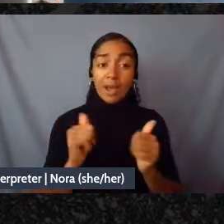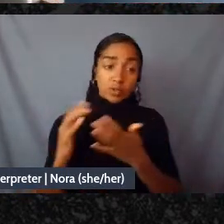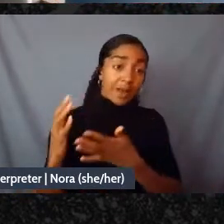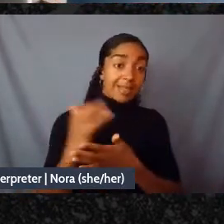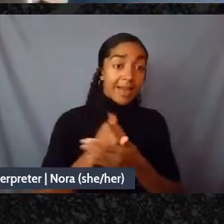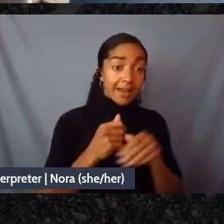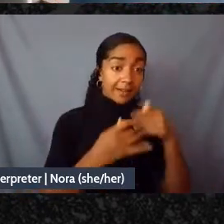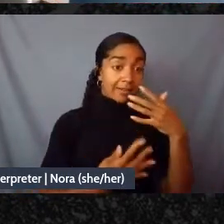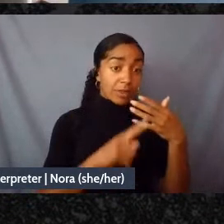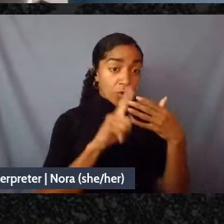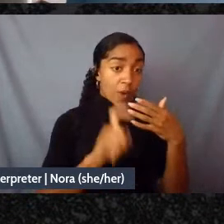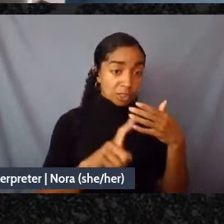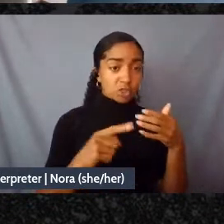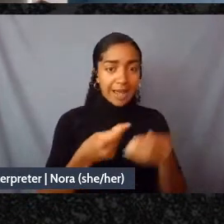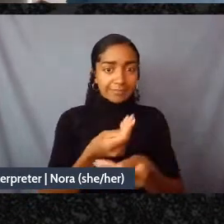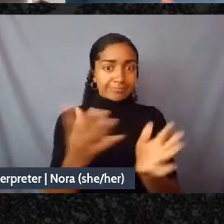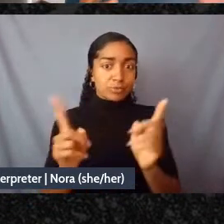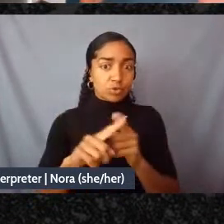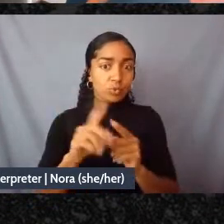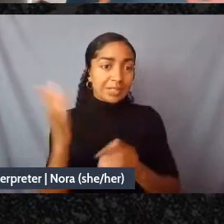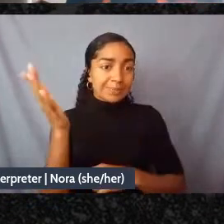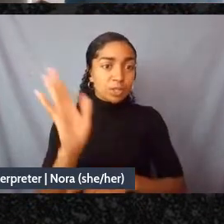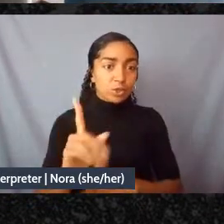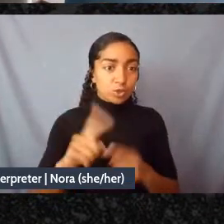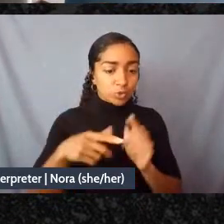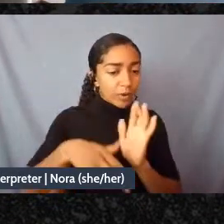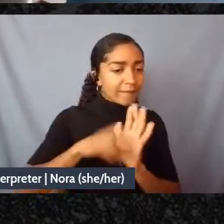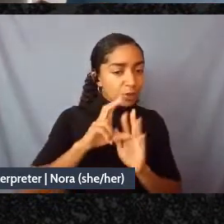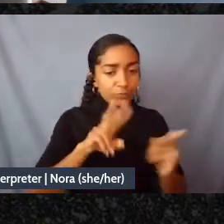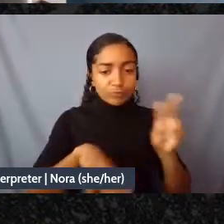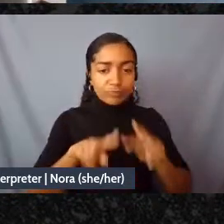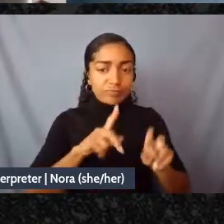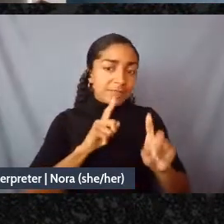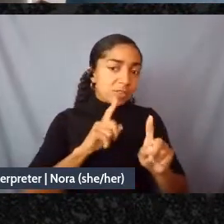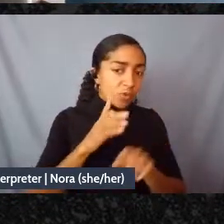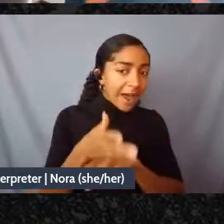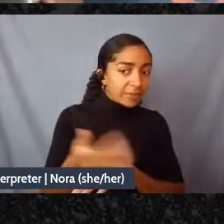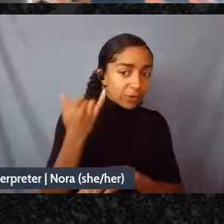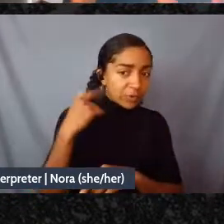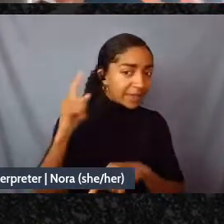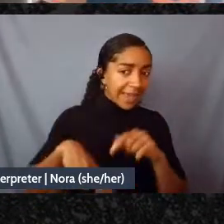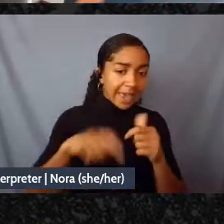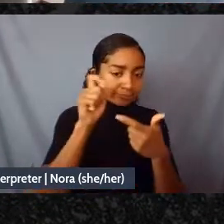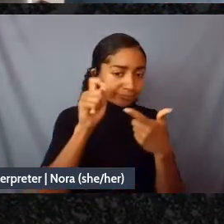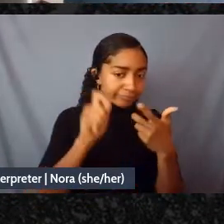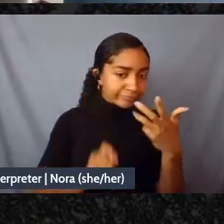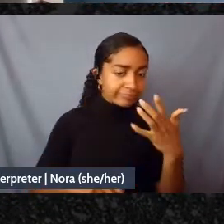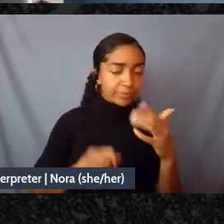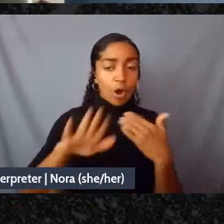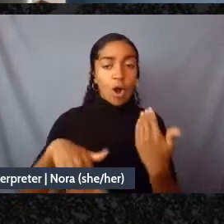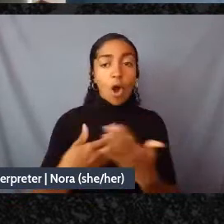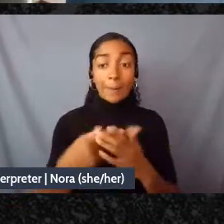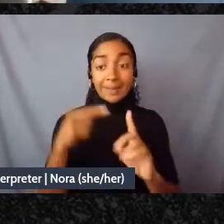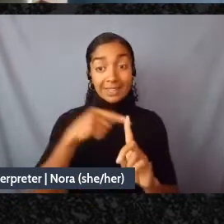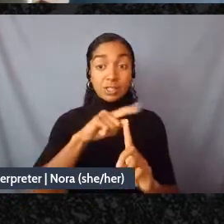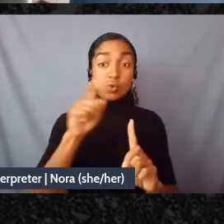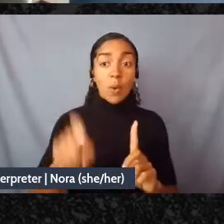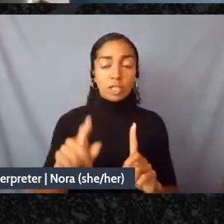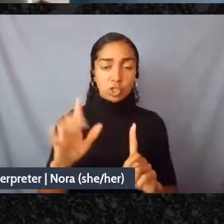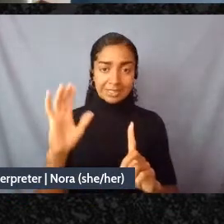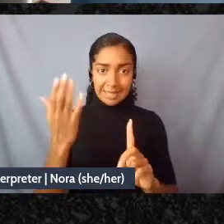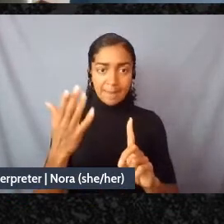them to the speakers to review afterwards if we don't get to all of them but this is a question that's kind of pulling together a lot of